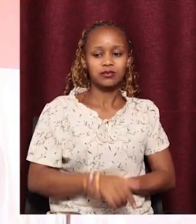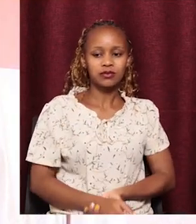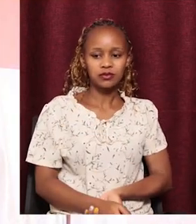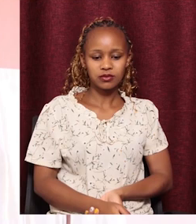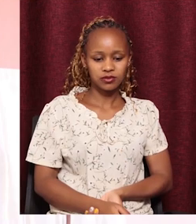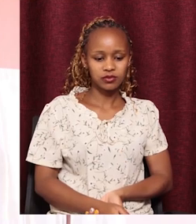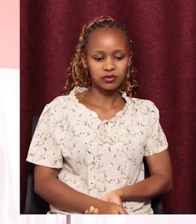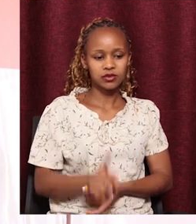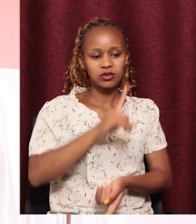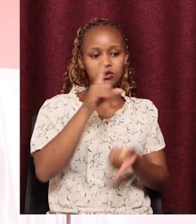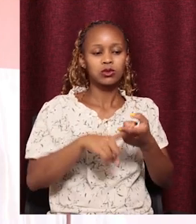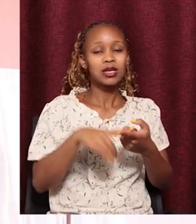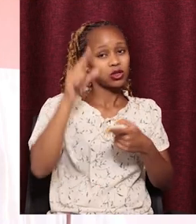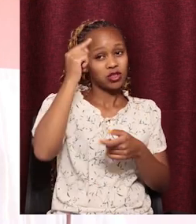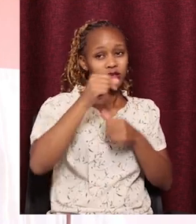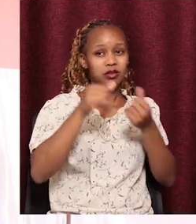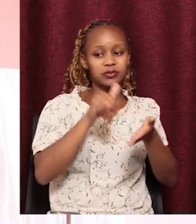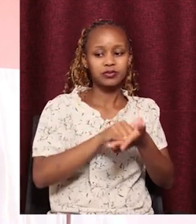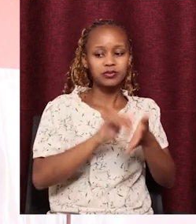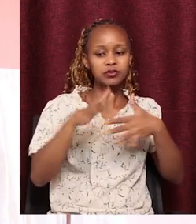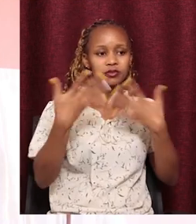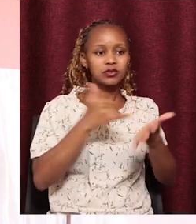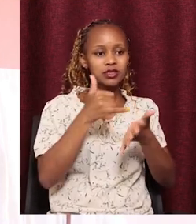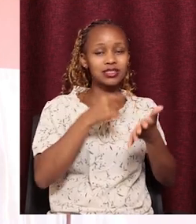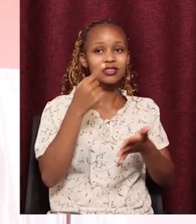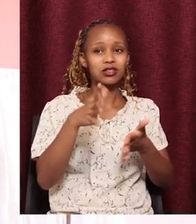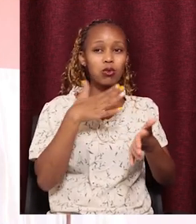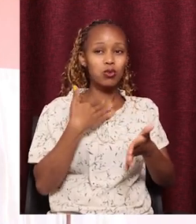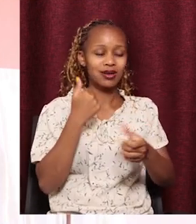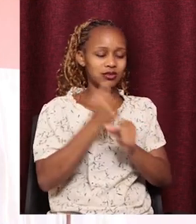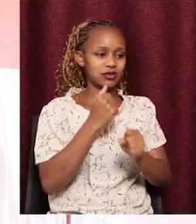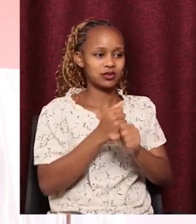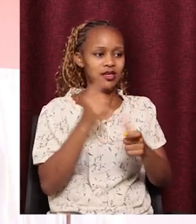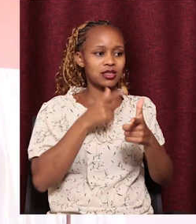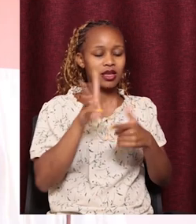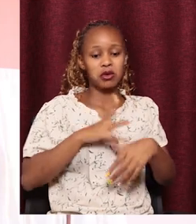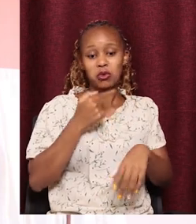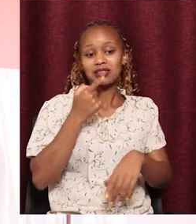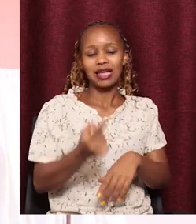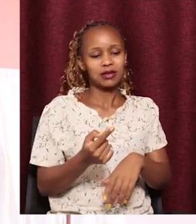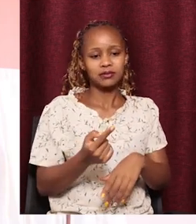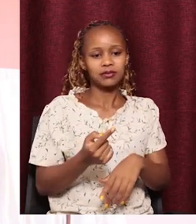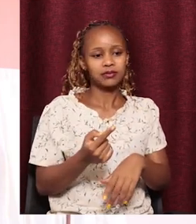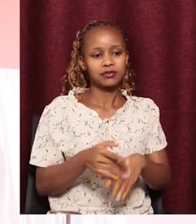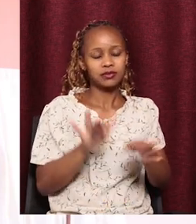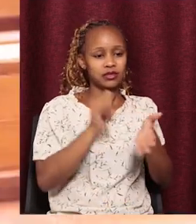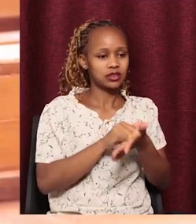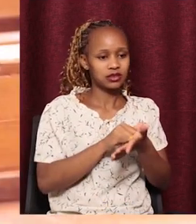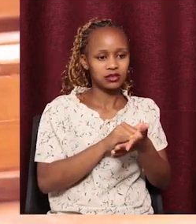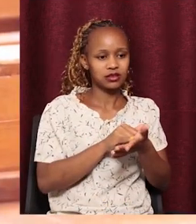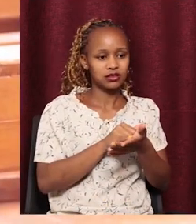When you conceptualize what it is that you want to do, then we say that